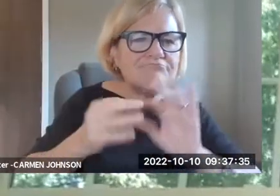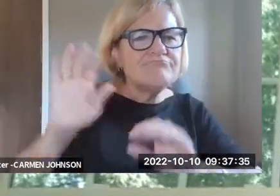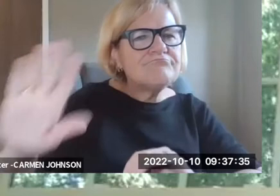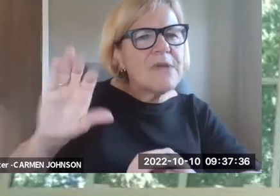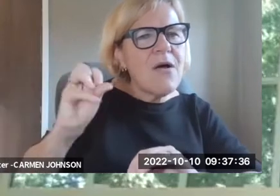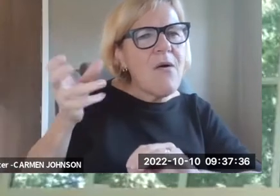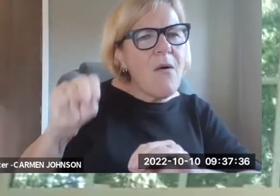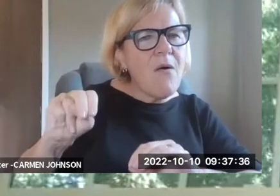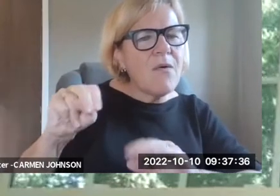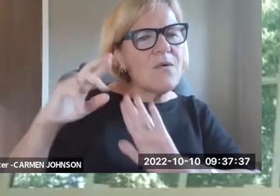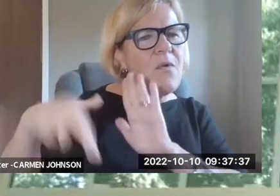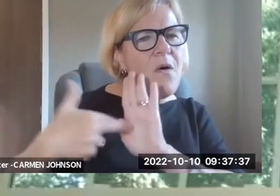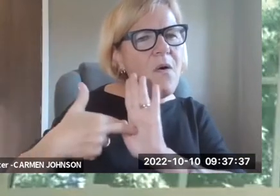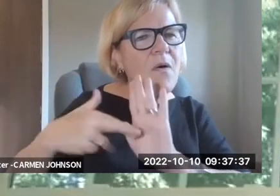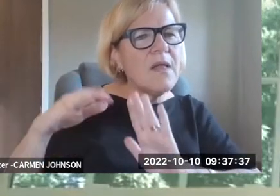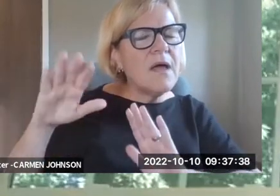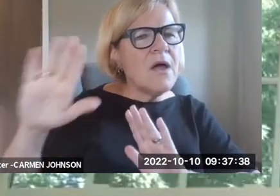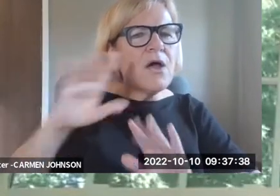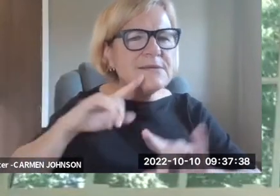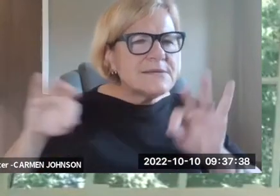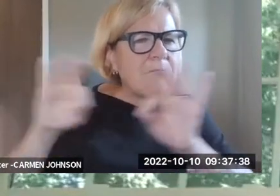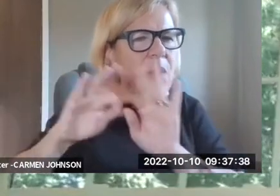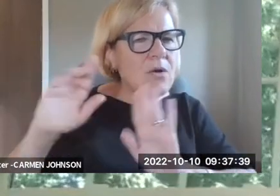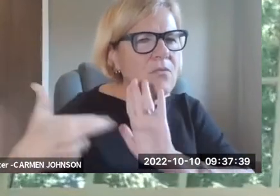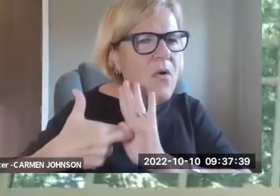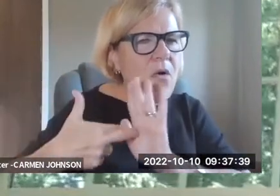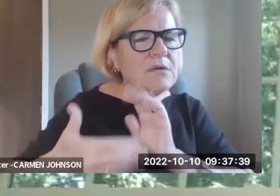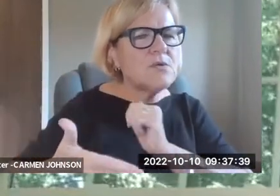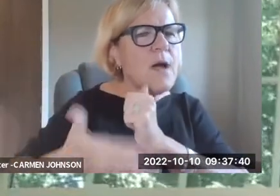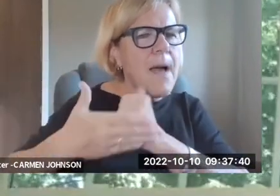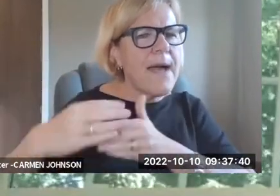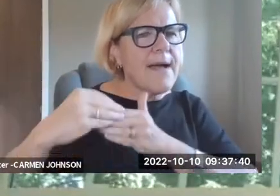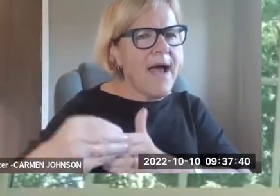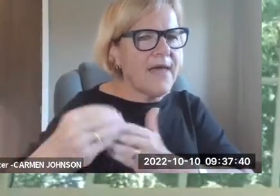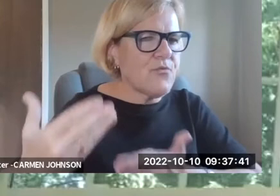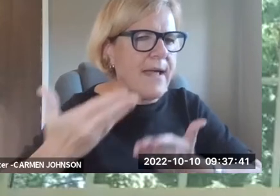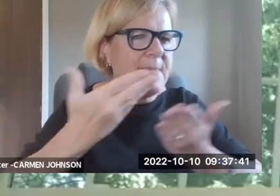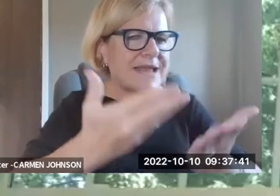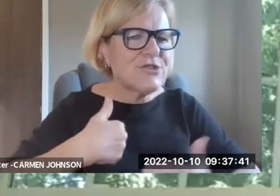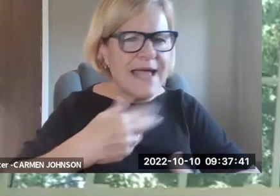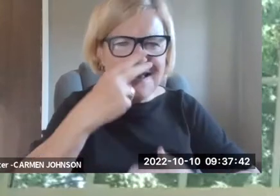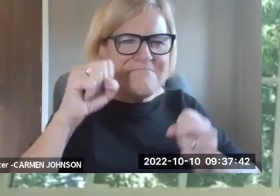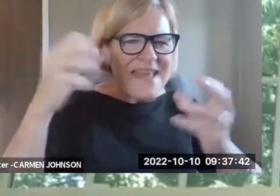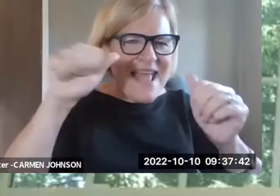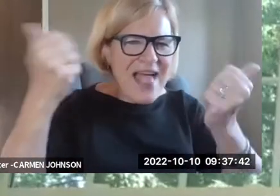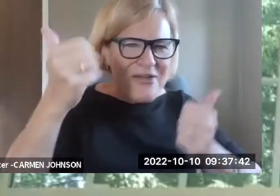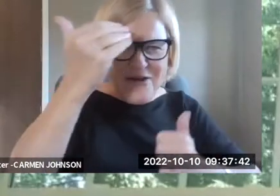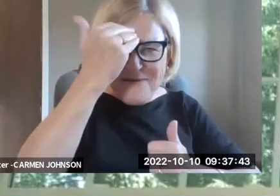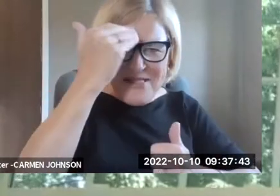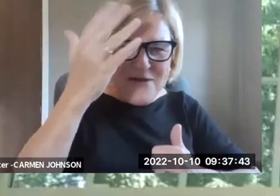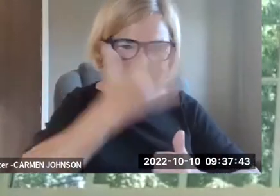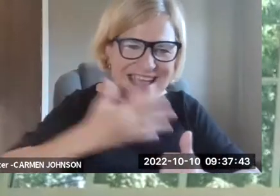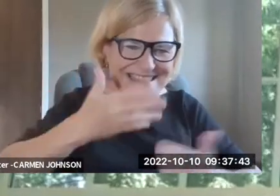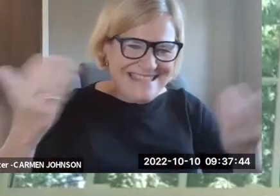collaborative effort this was to develop these recommendations. Amy alluded to her own, role, which hers was a